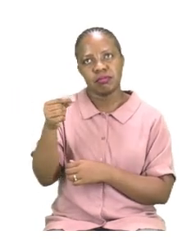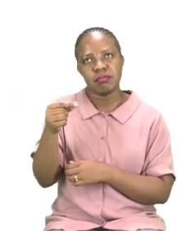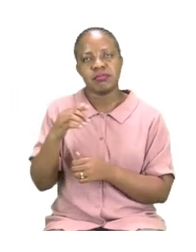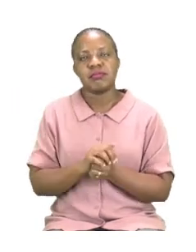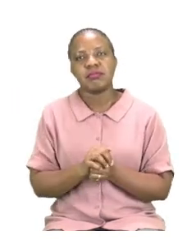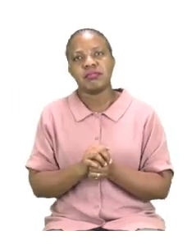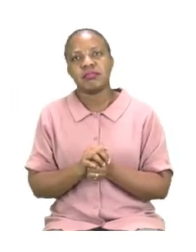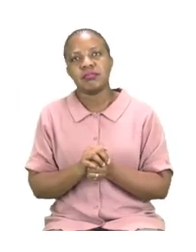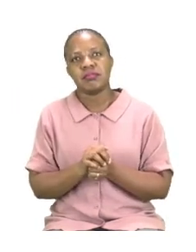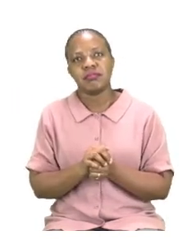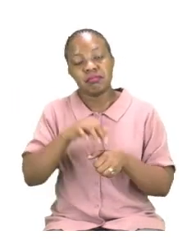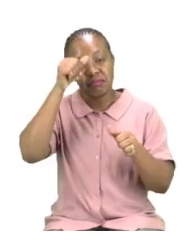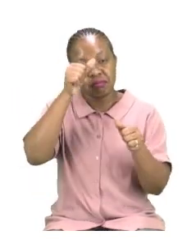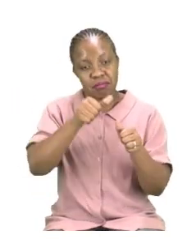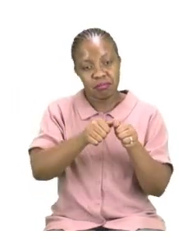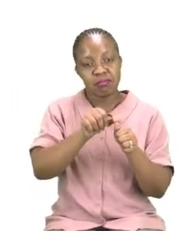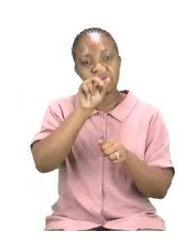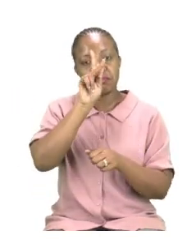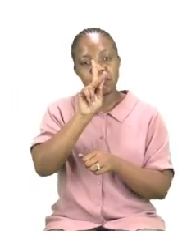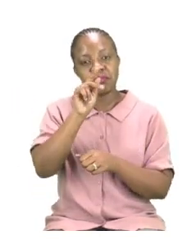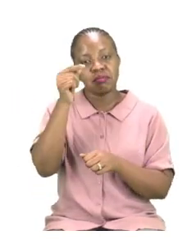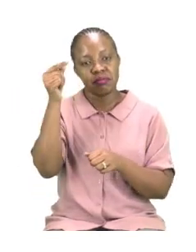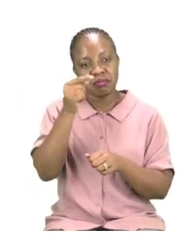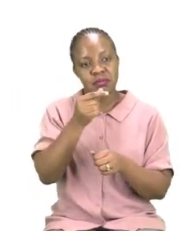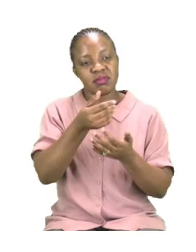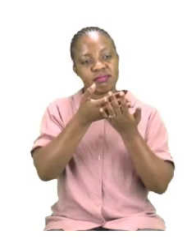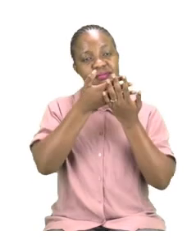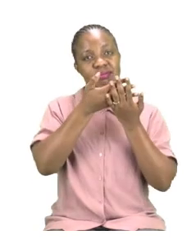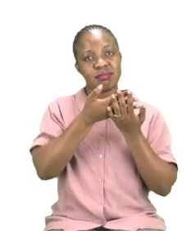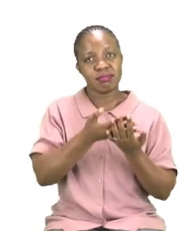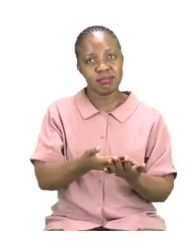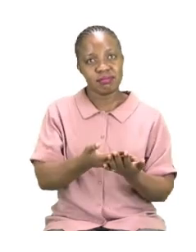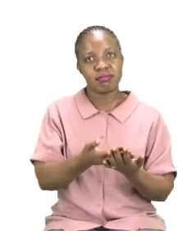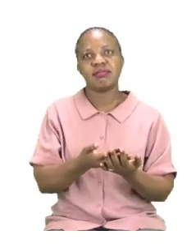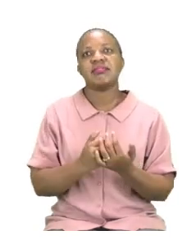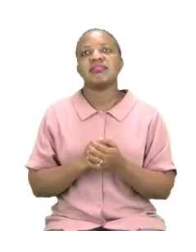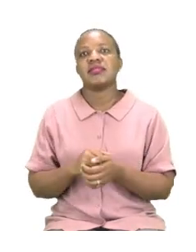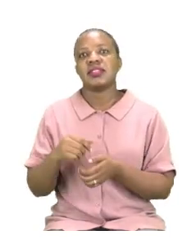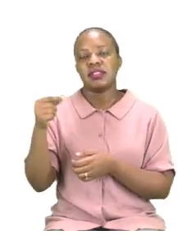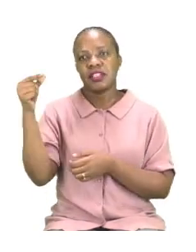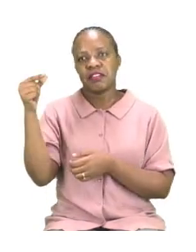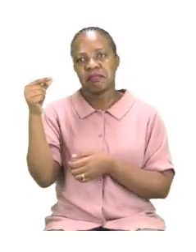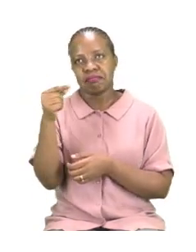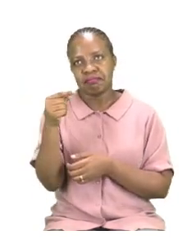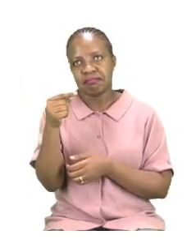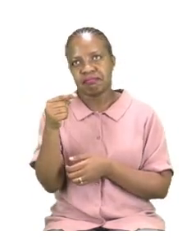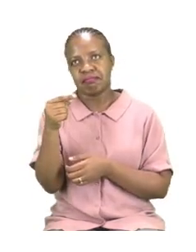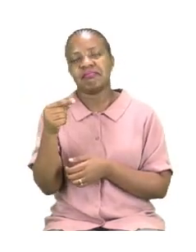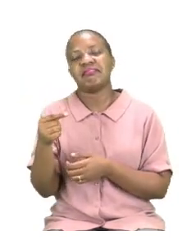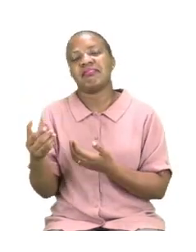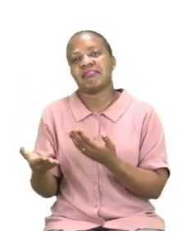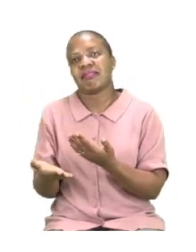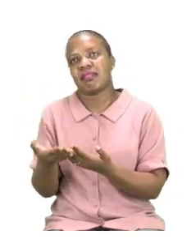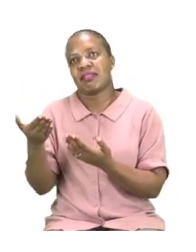need to first tell each other that kilograms are very